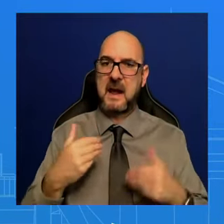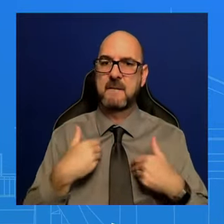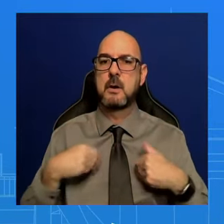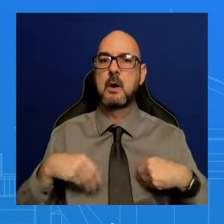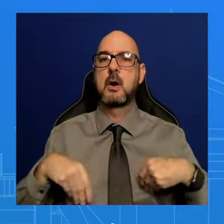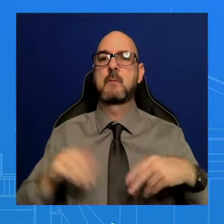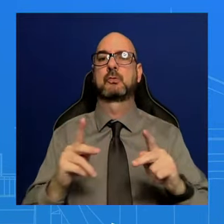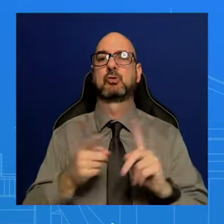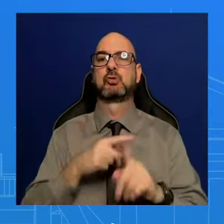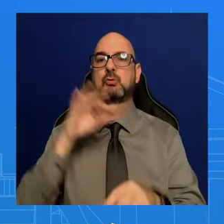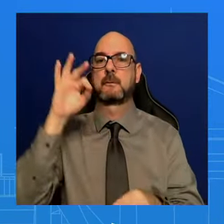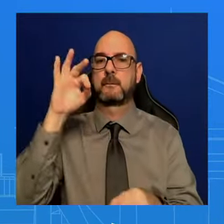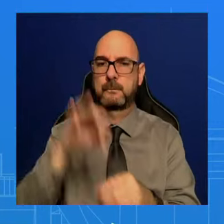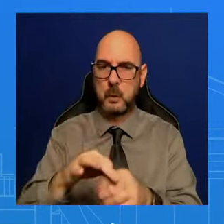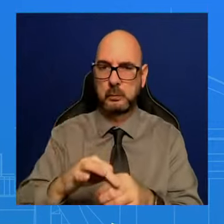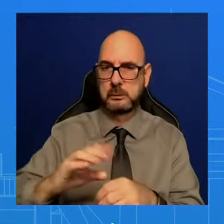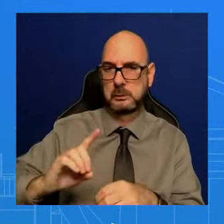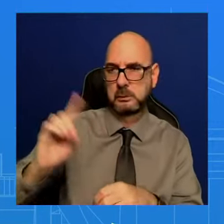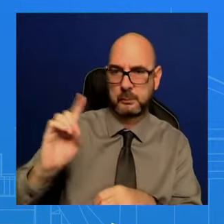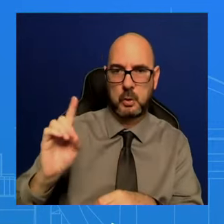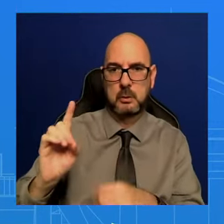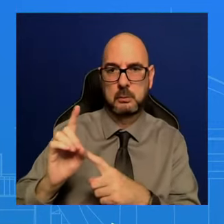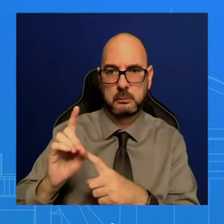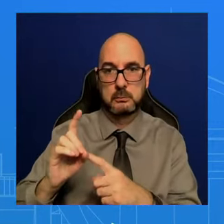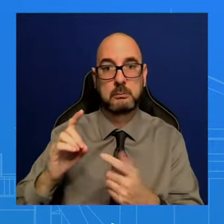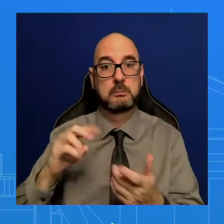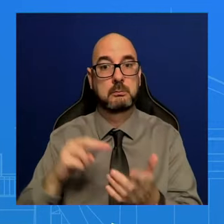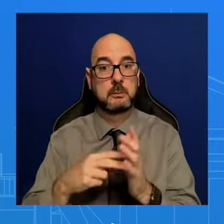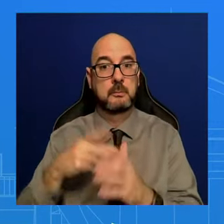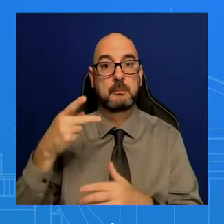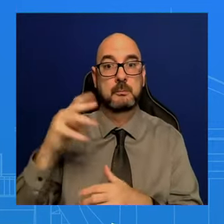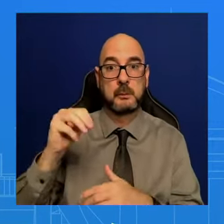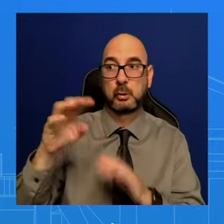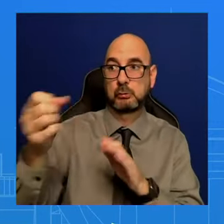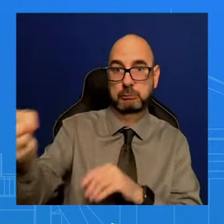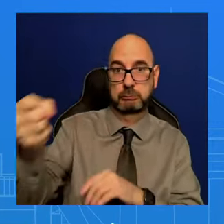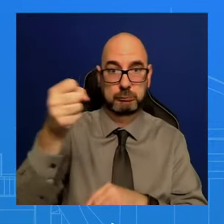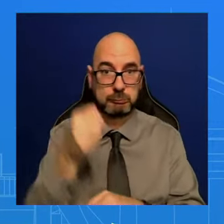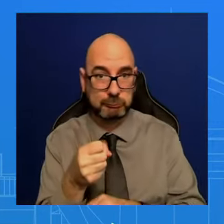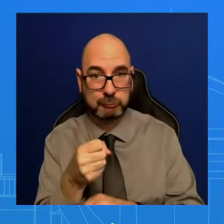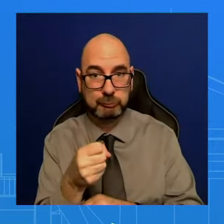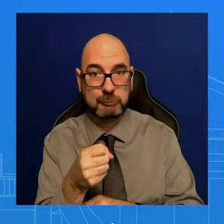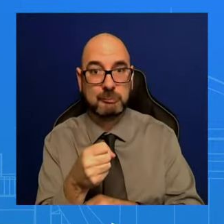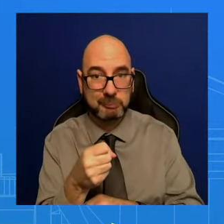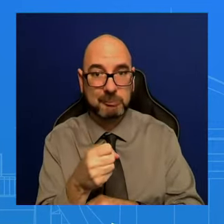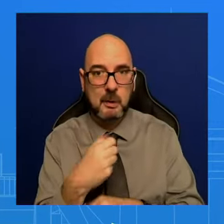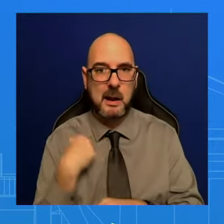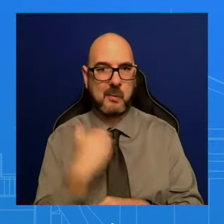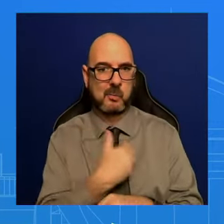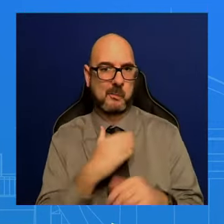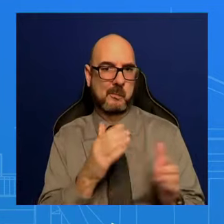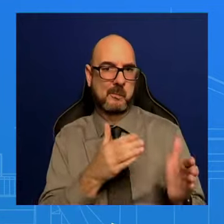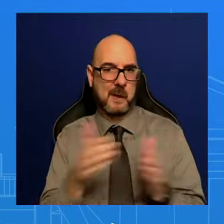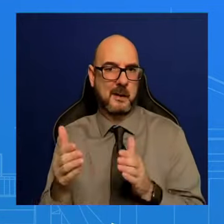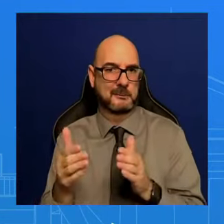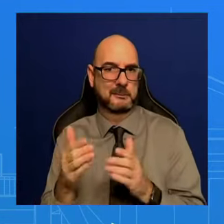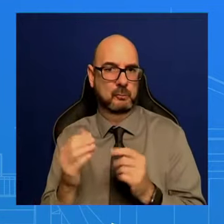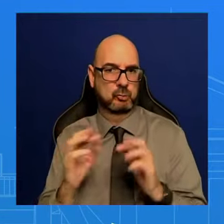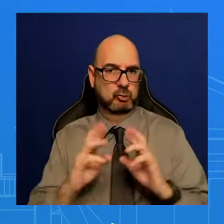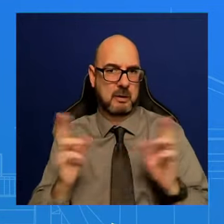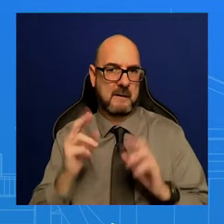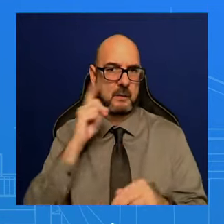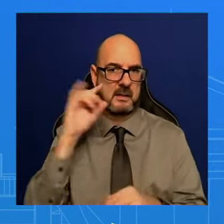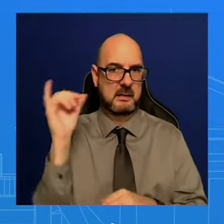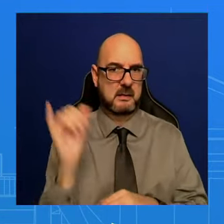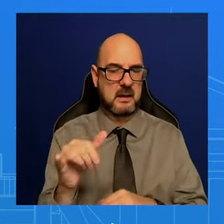Prime Minister. And so there needs to be a plan in place, obviously, to do that. And so that's what we're encouraging. But we've